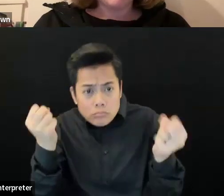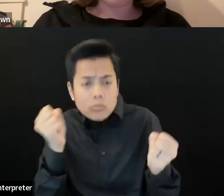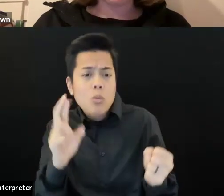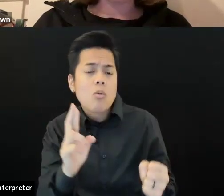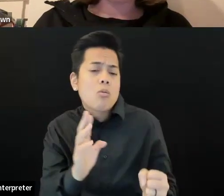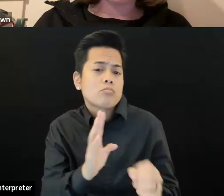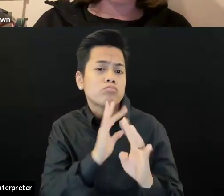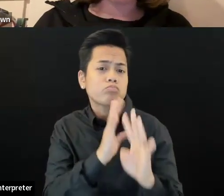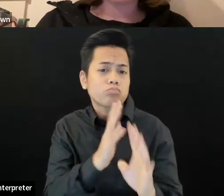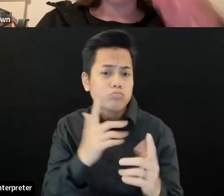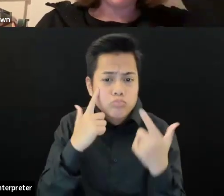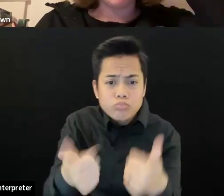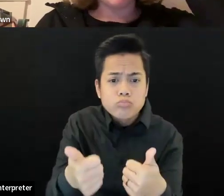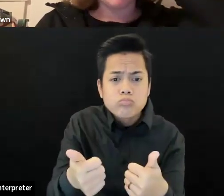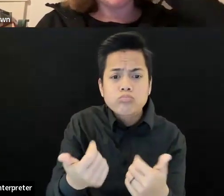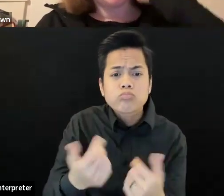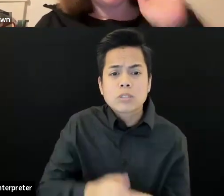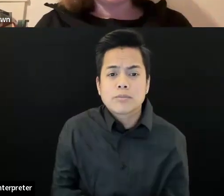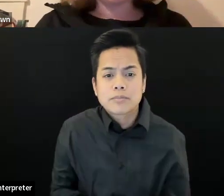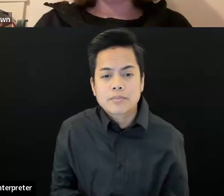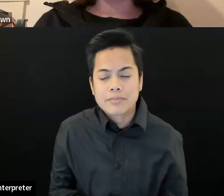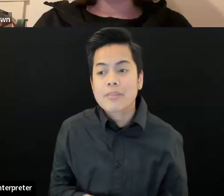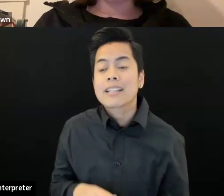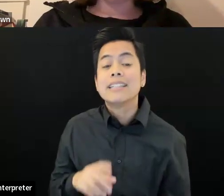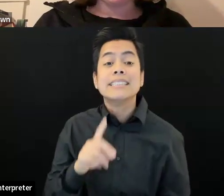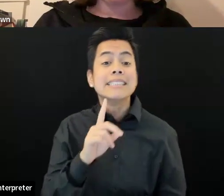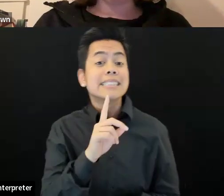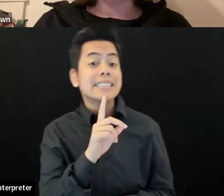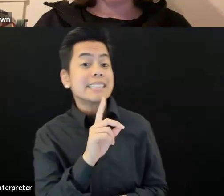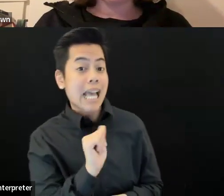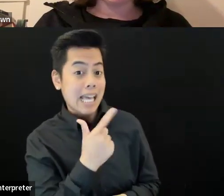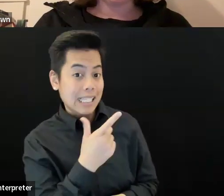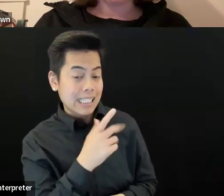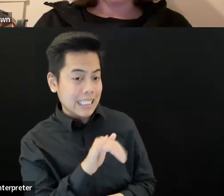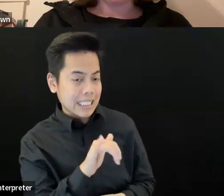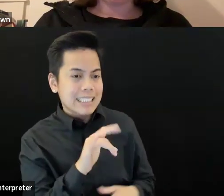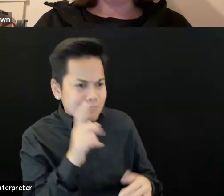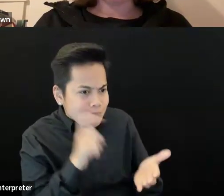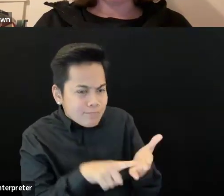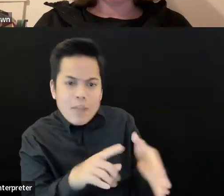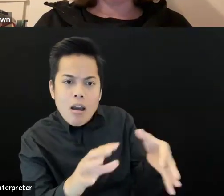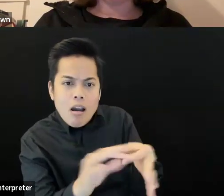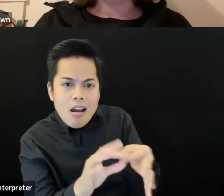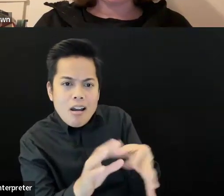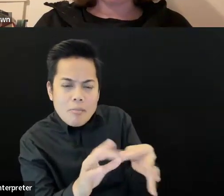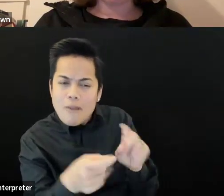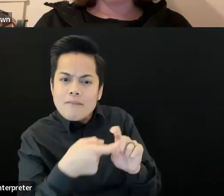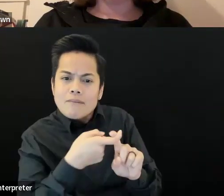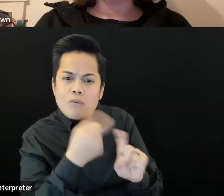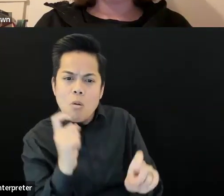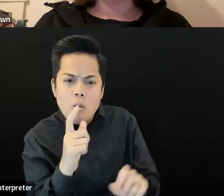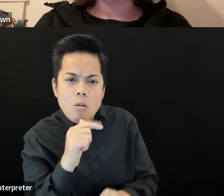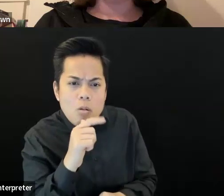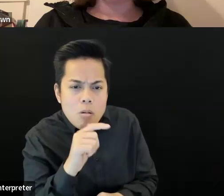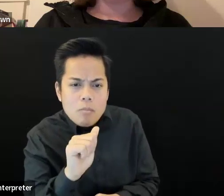fun comments coming in. This is from Islet Shrek again. Also, this is so exciting and